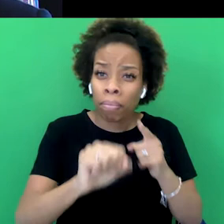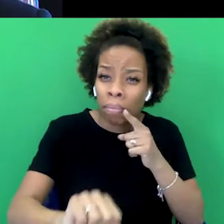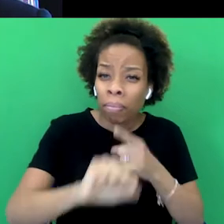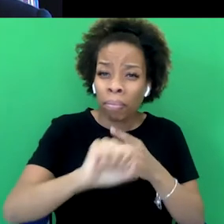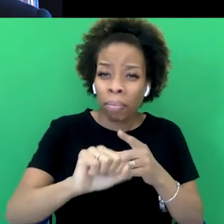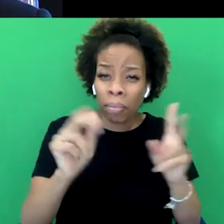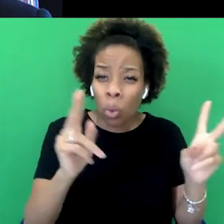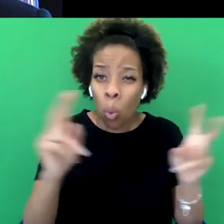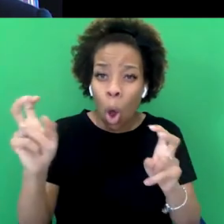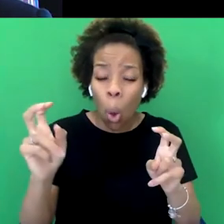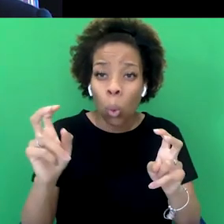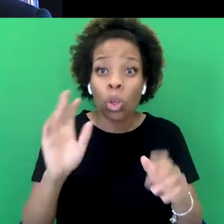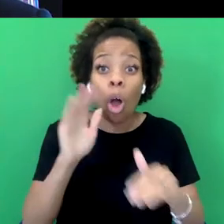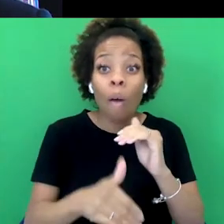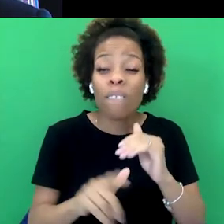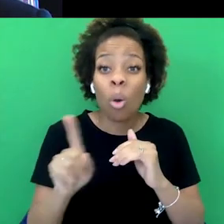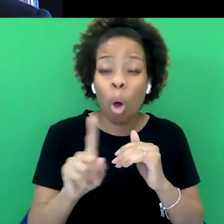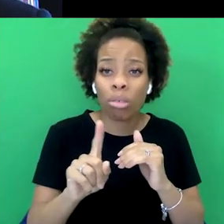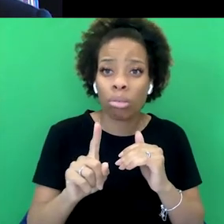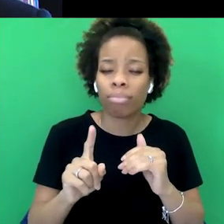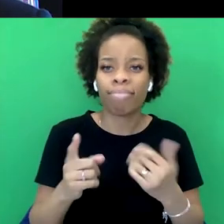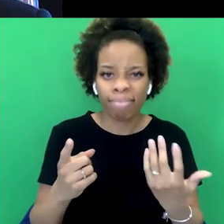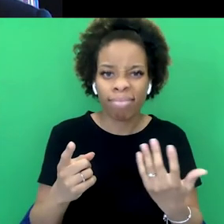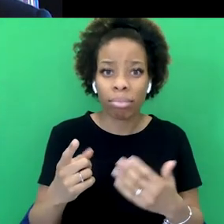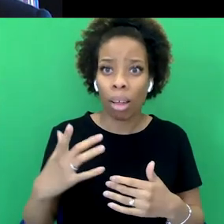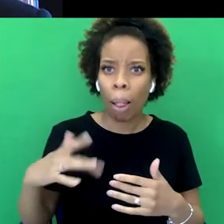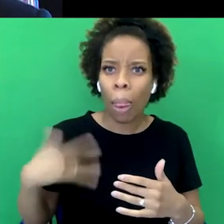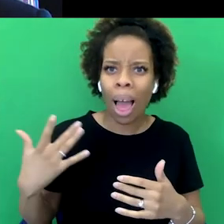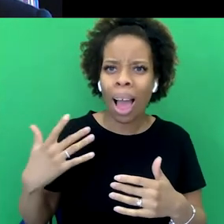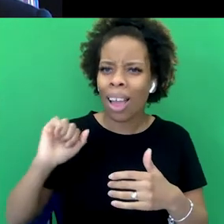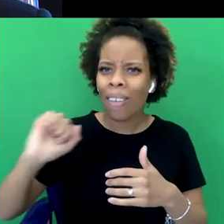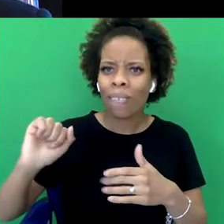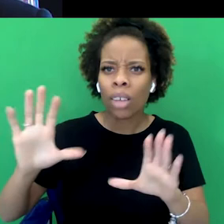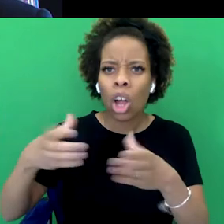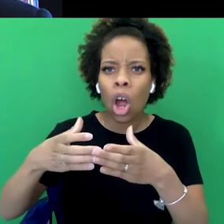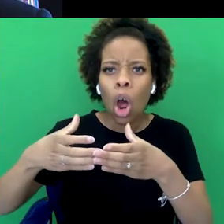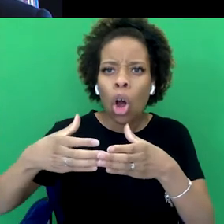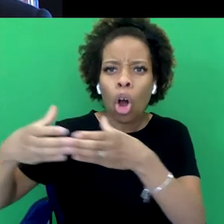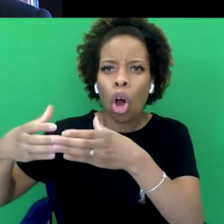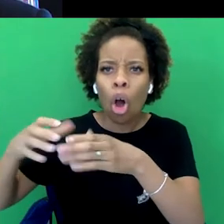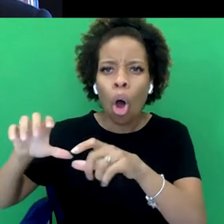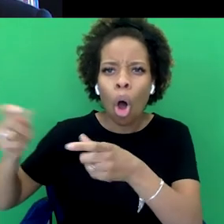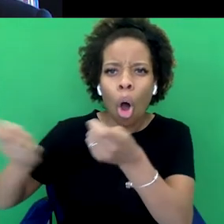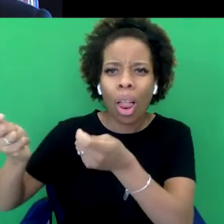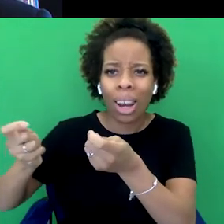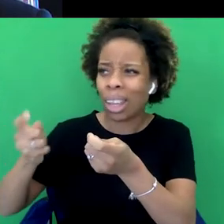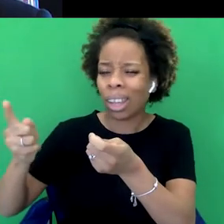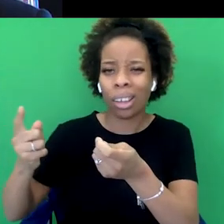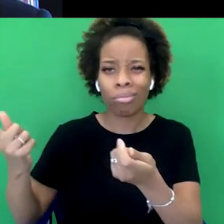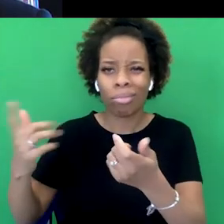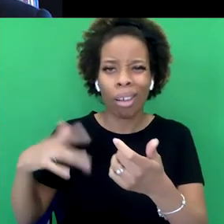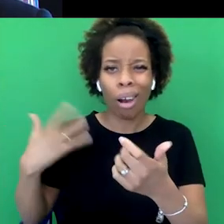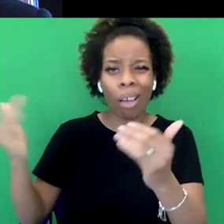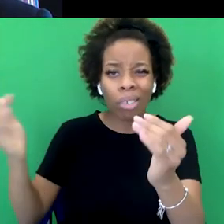refer to life in the colonies as kind of a cheap, disposable thing. And that's actually quite,